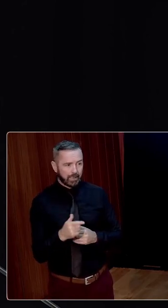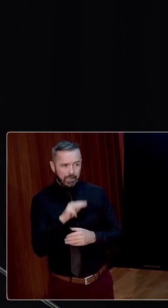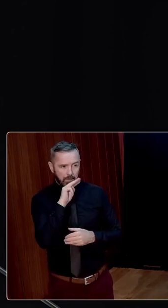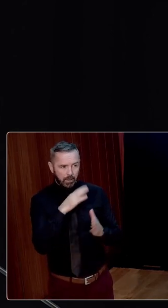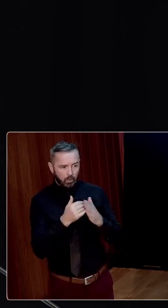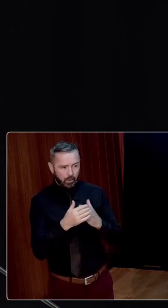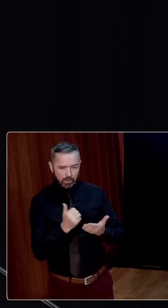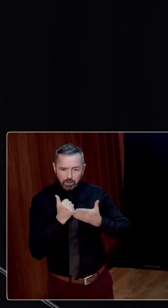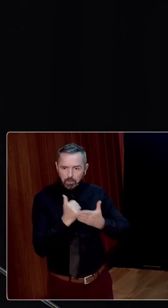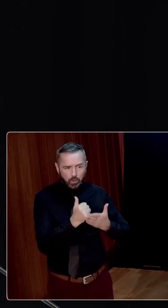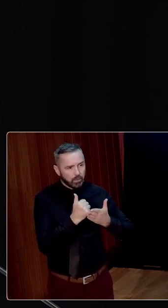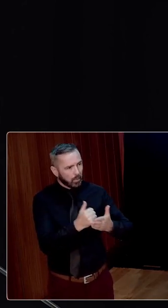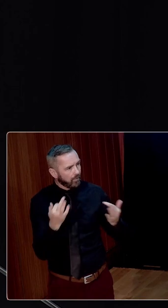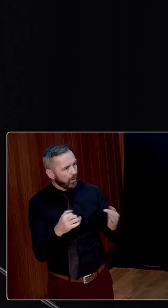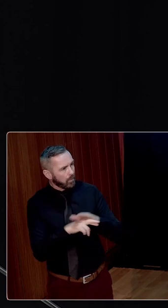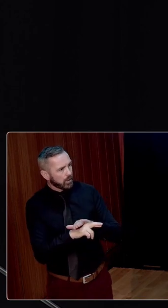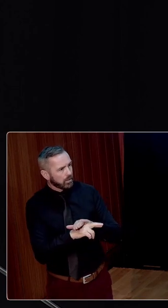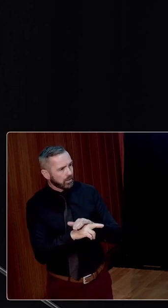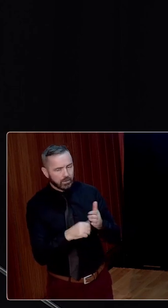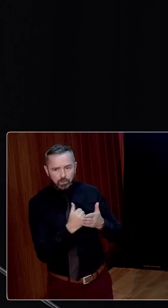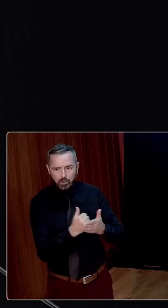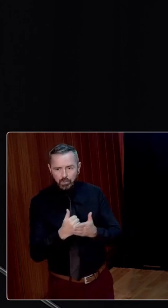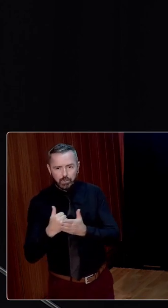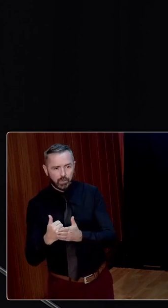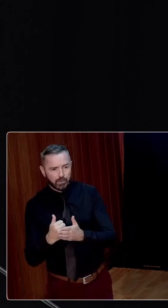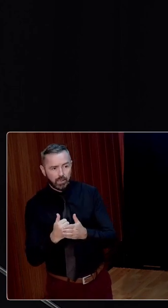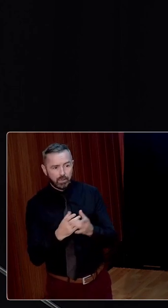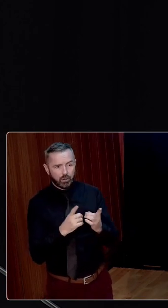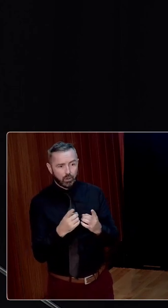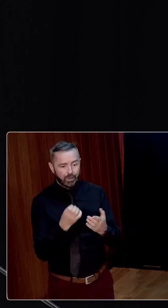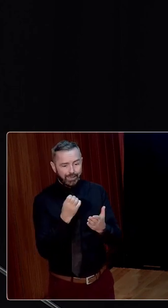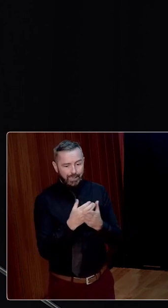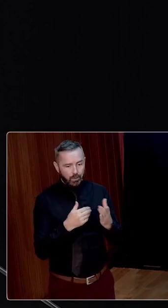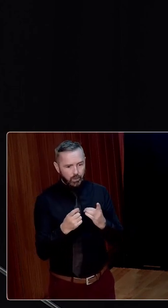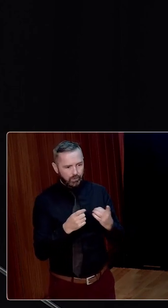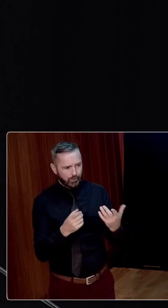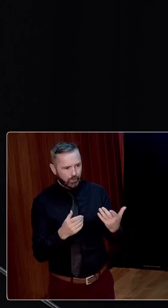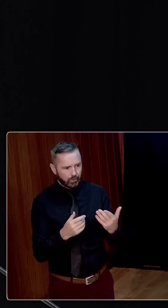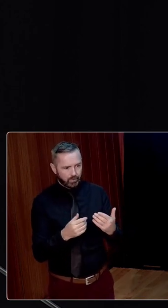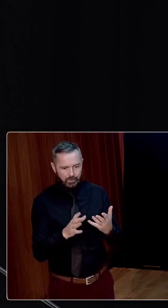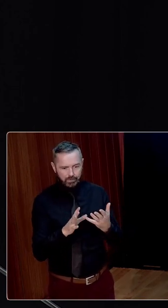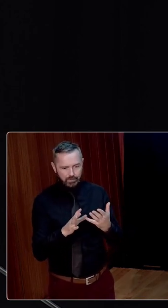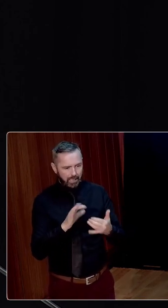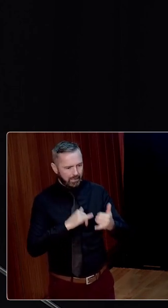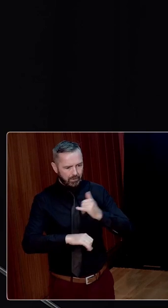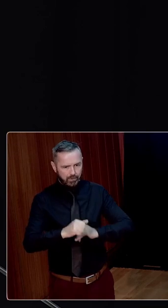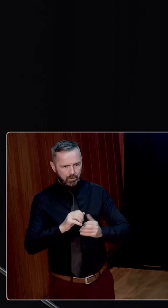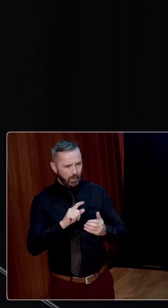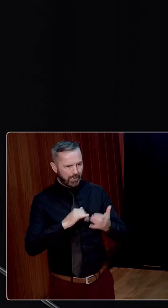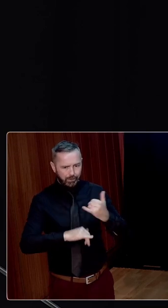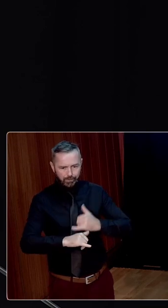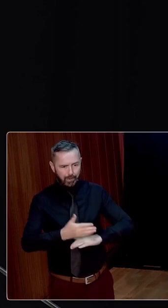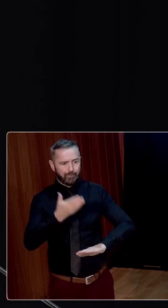this meant the championing of farmers, continuing to do almost precisely what they had done in the decades before